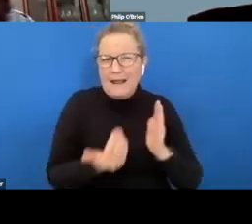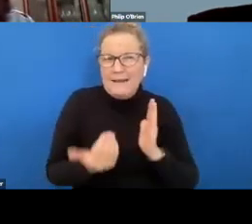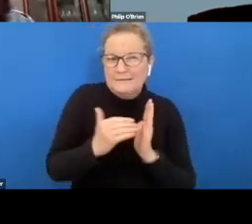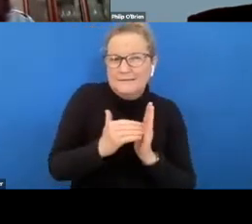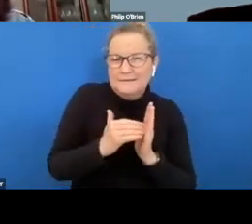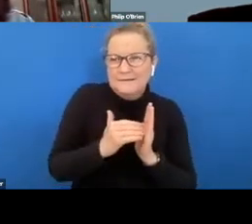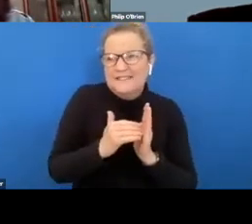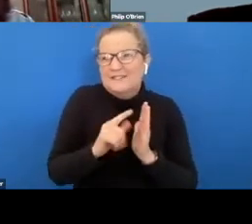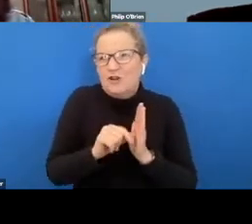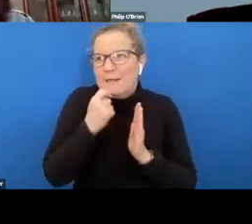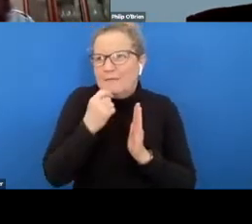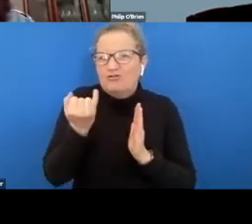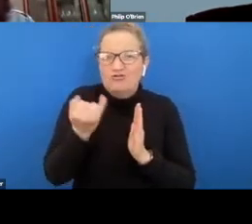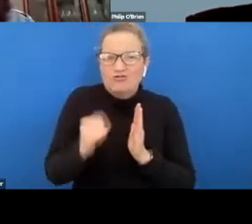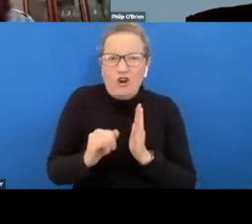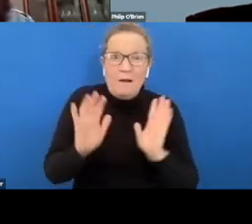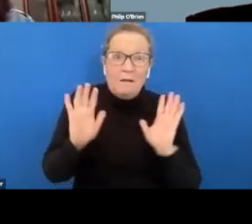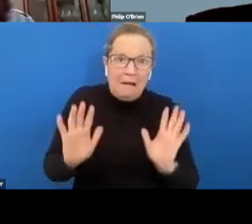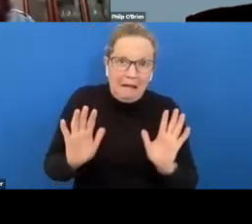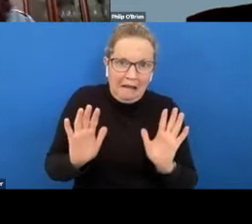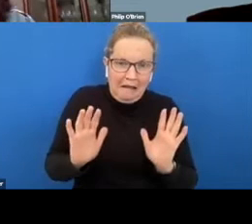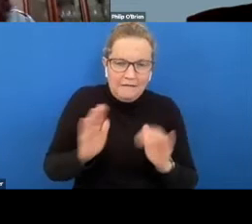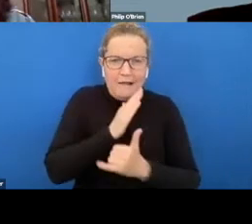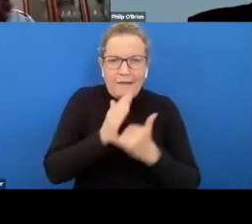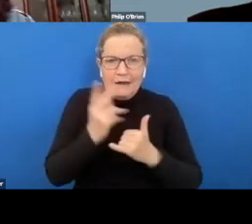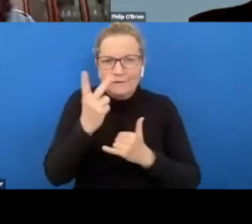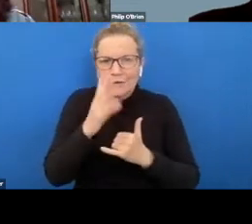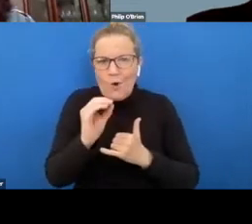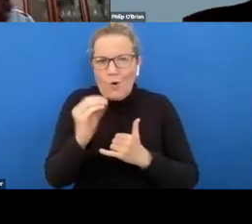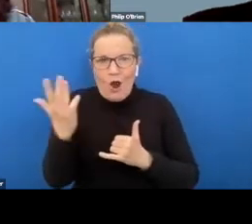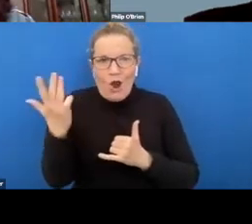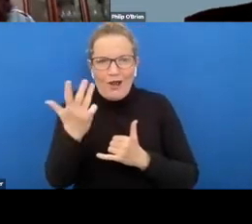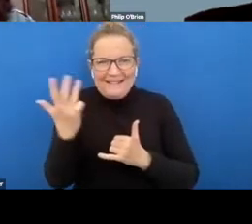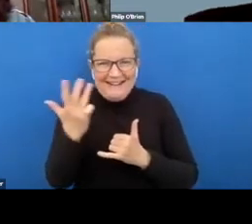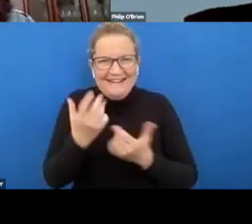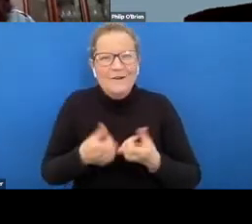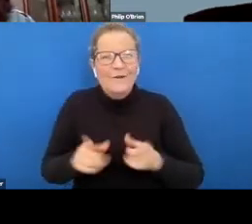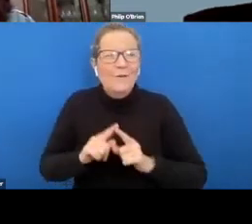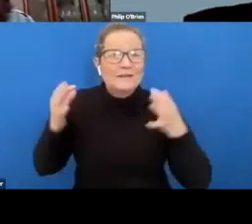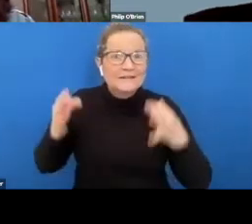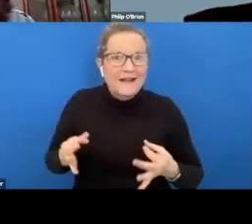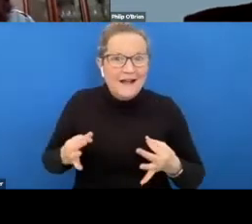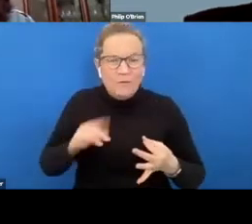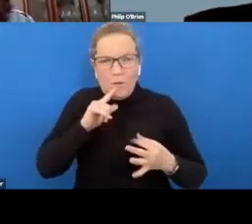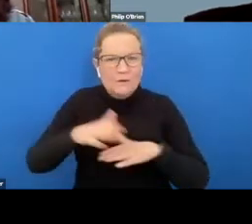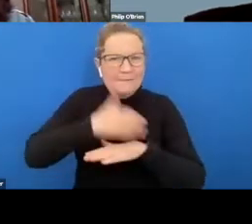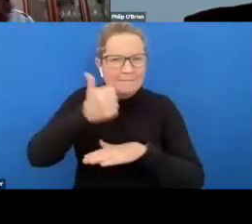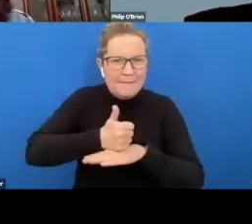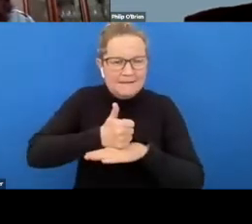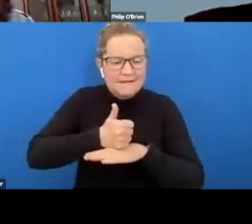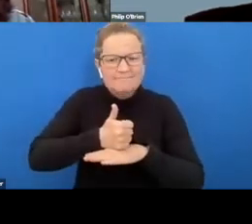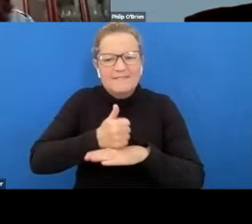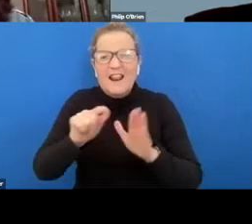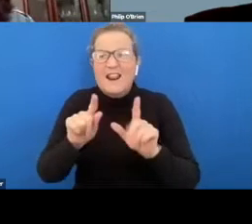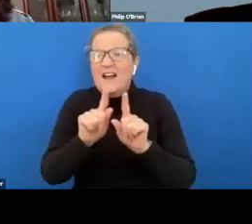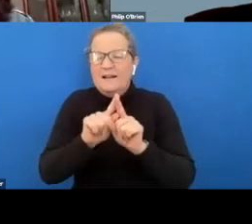wasn't perfect but around the end of 2019 we decided that we would implement a traineeship